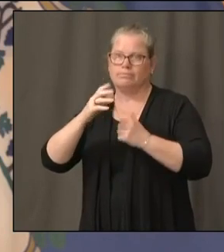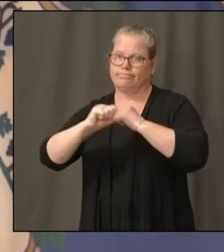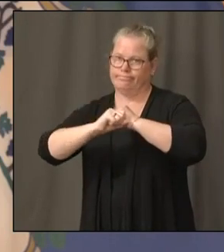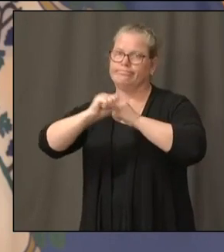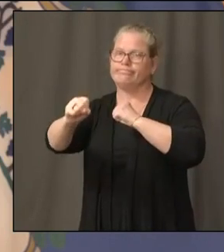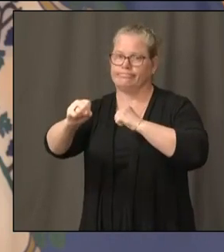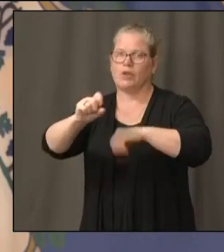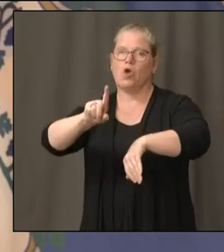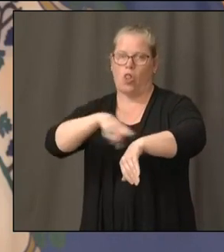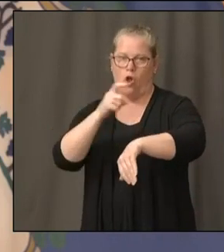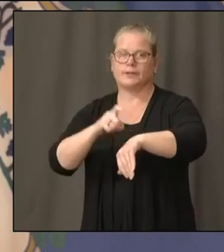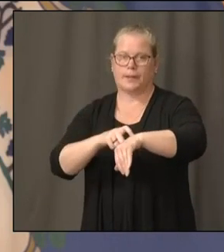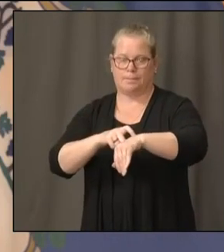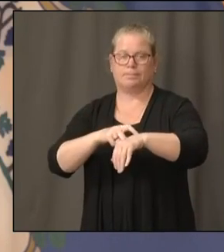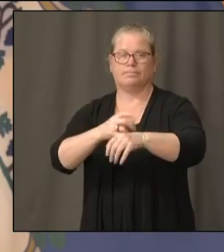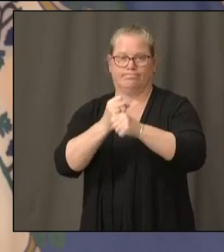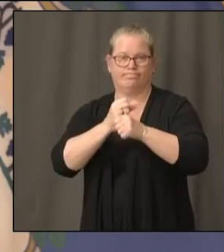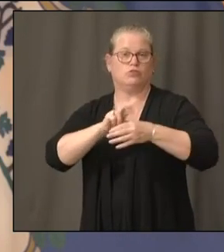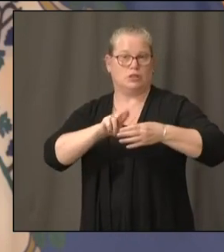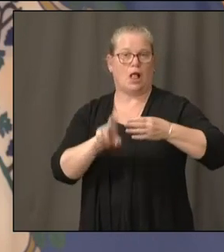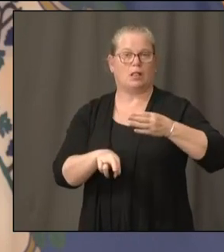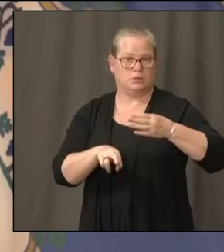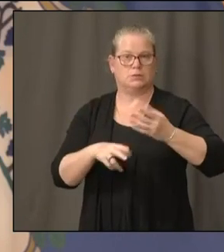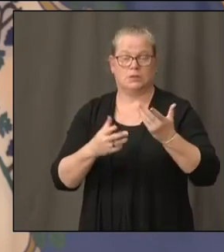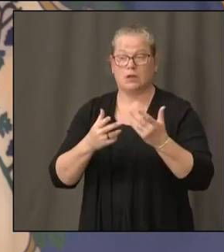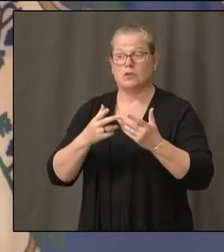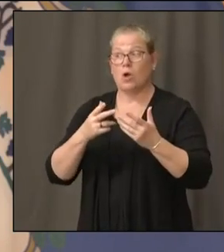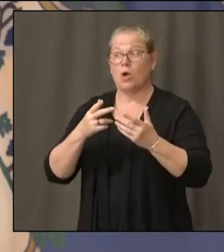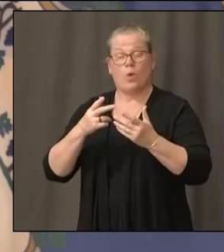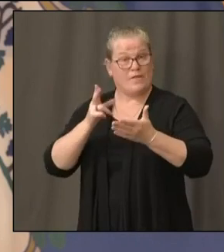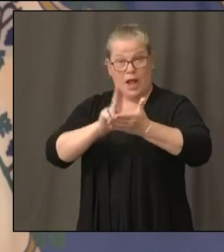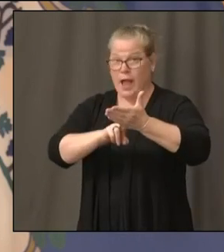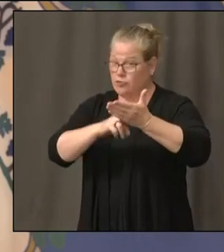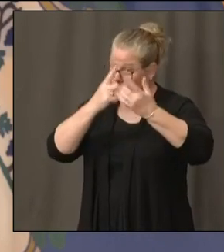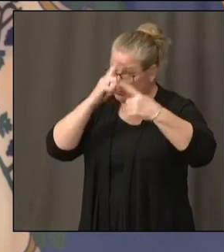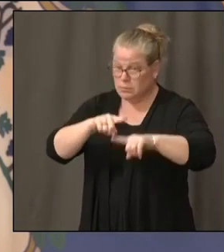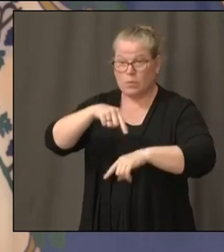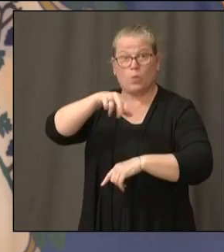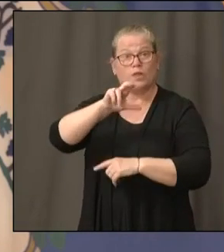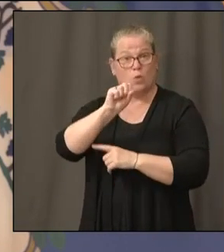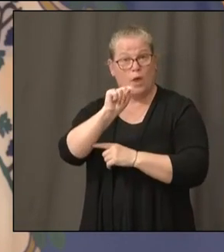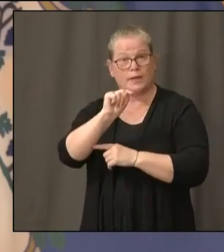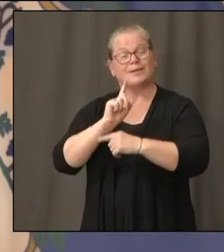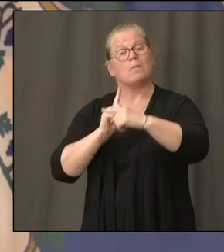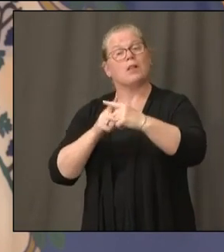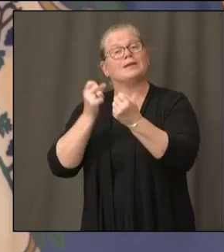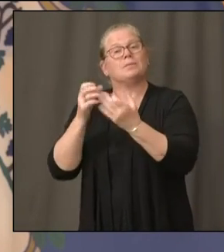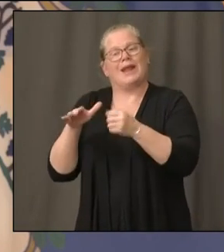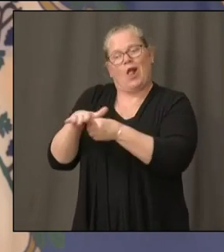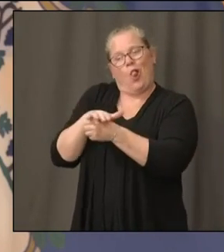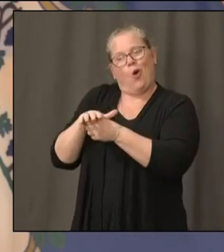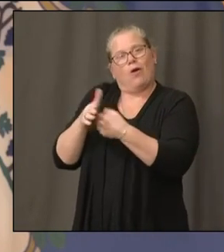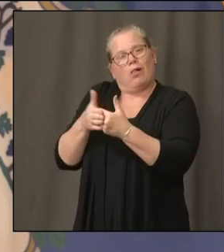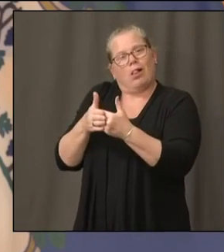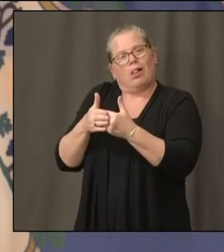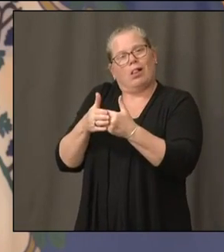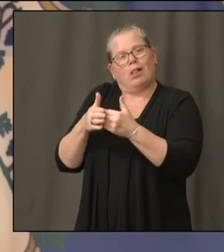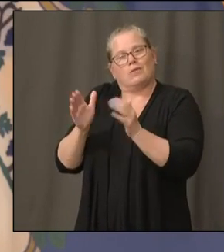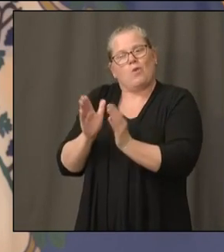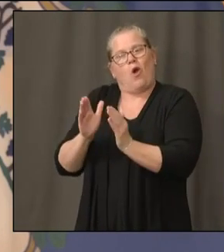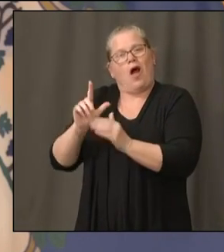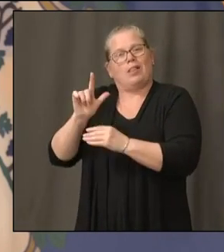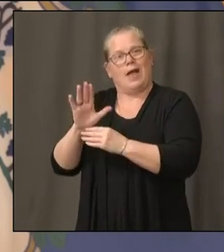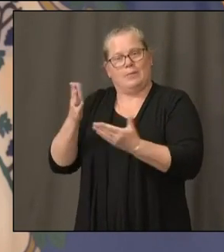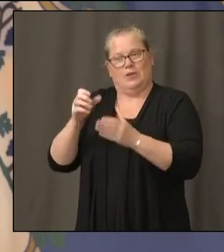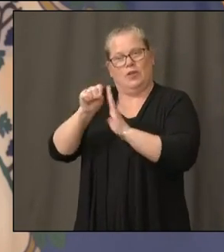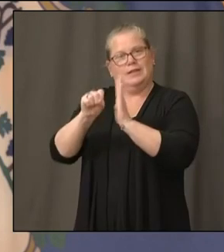mainly with a lot of local labs here in the state. So probably over time we're going to prioritize that. That which we can control will have